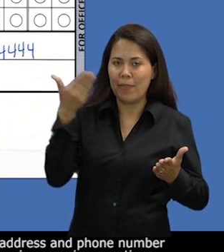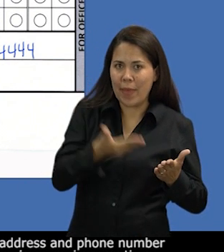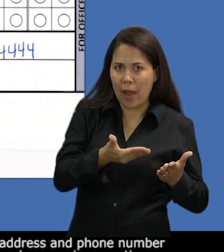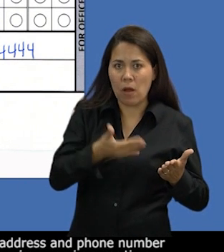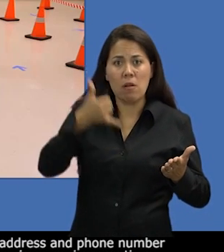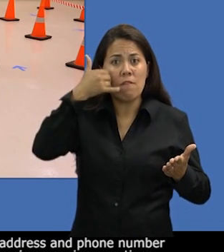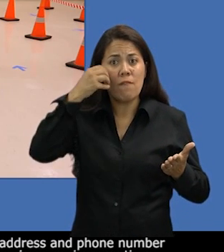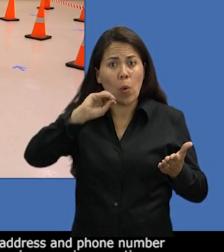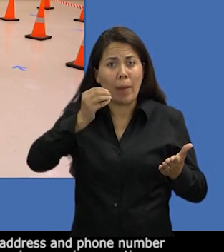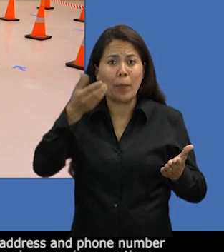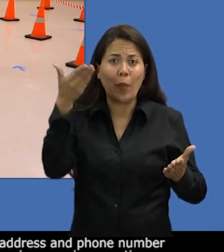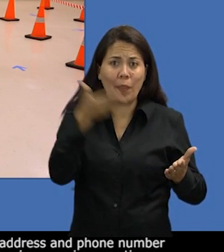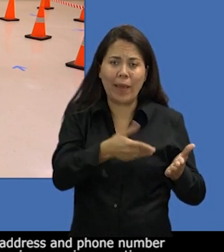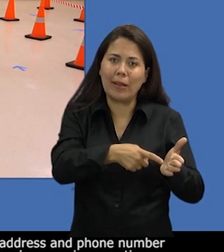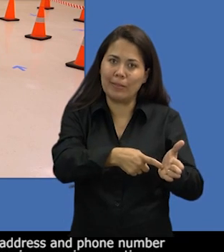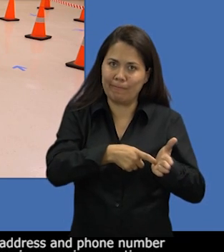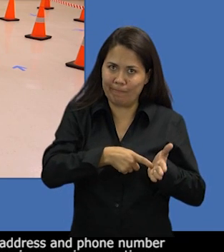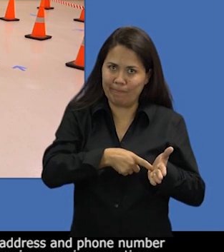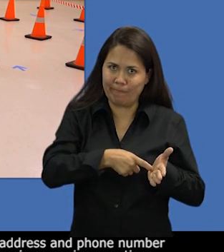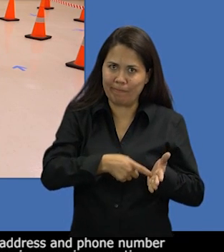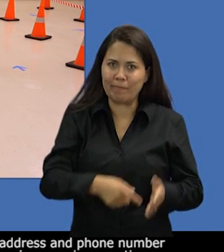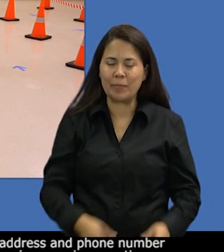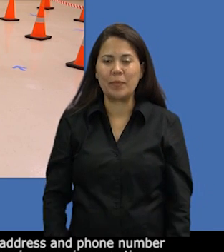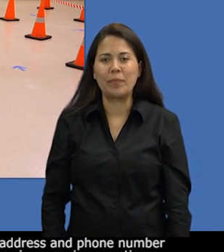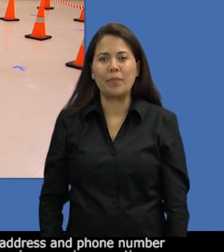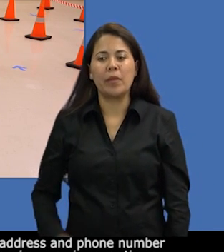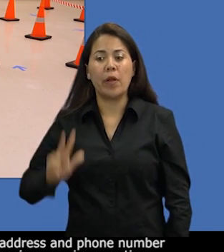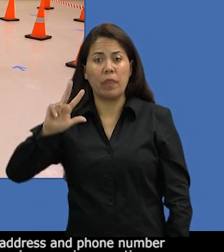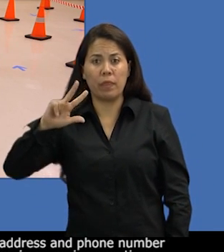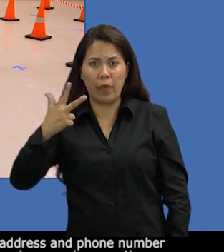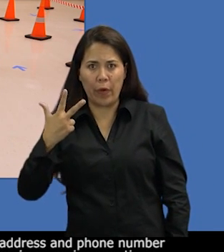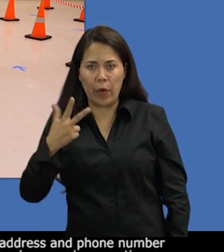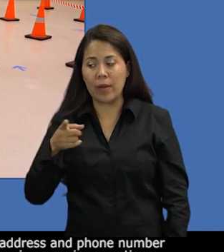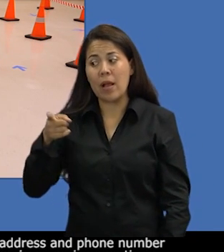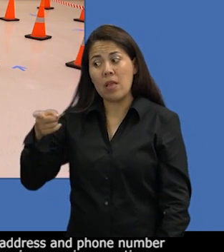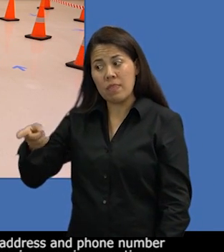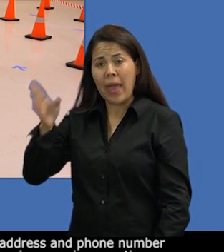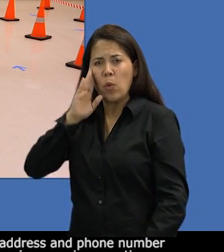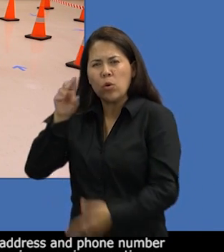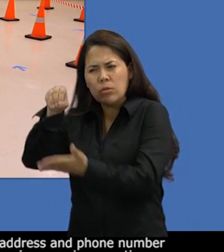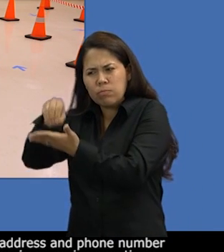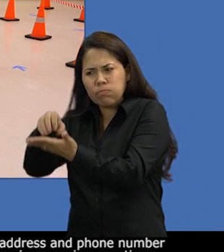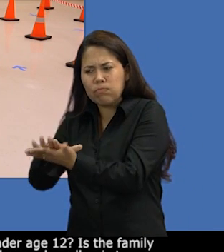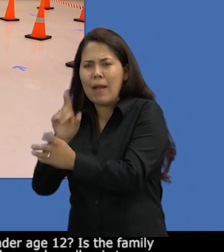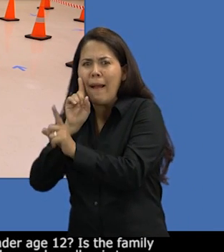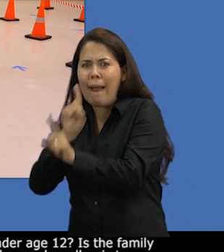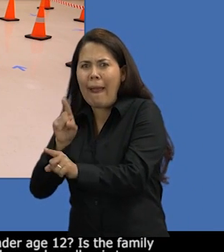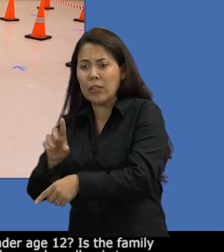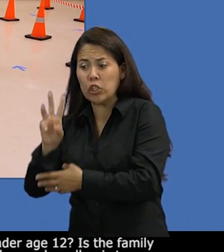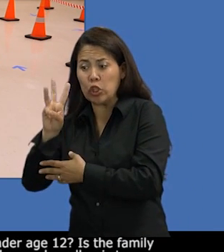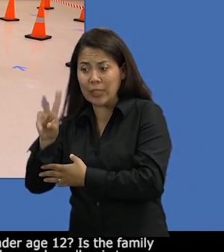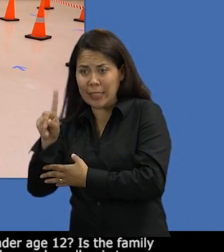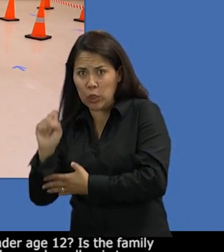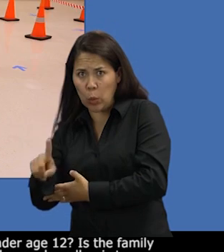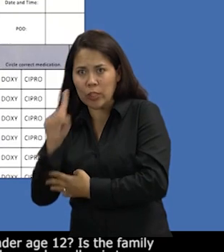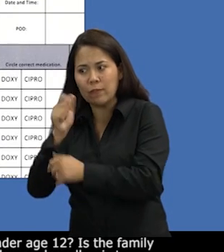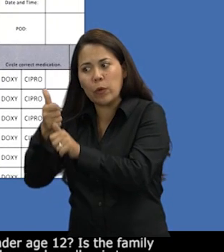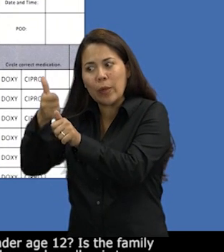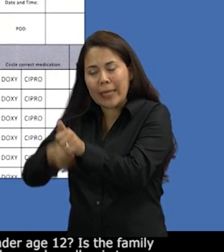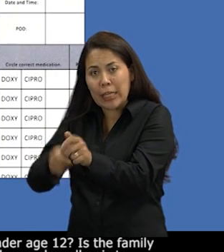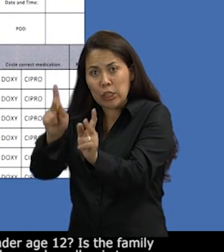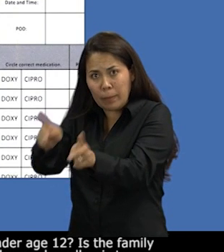be filled out. Third, review the answers to the six screening questions for each family member.